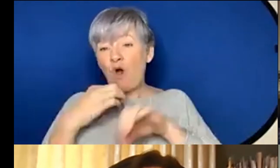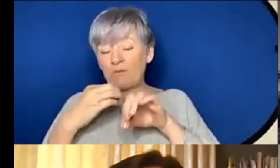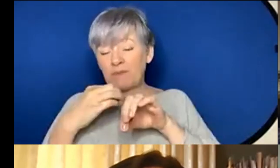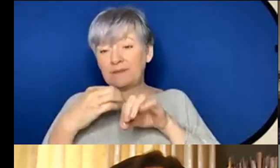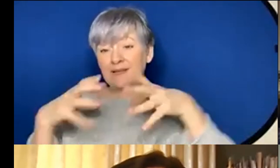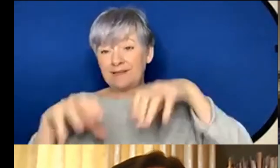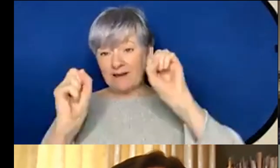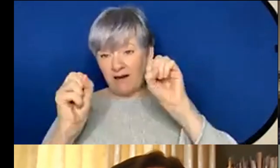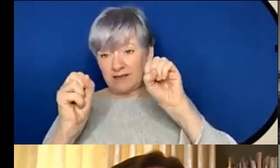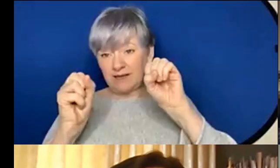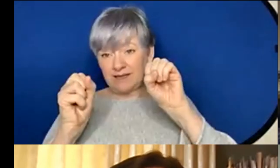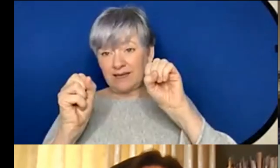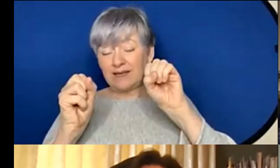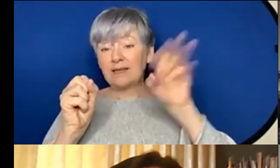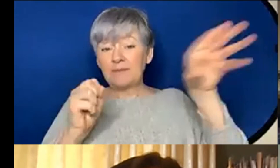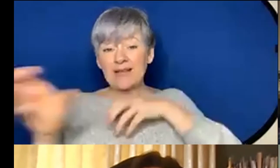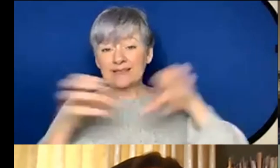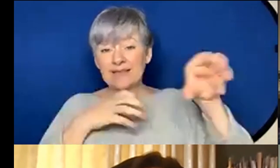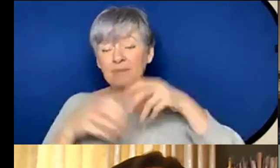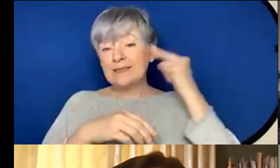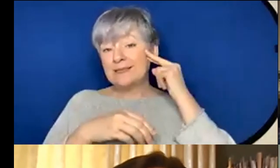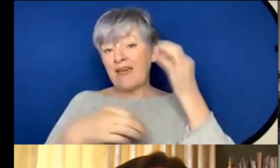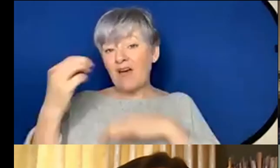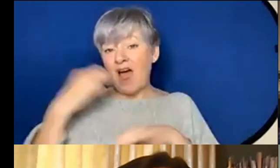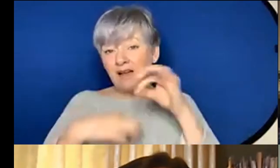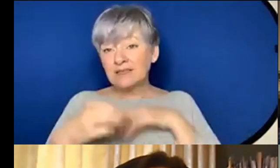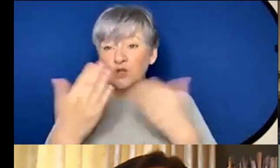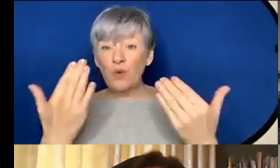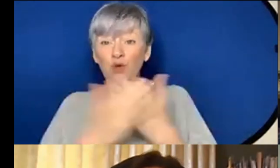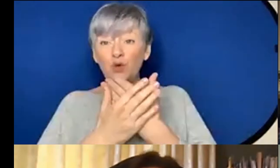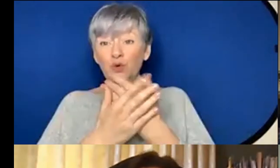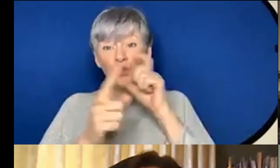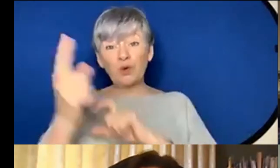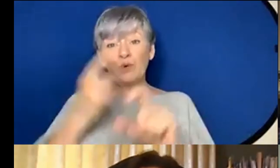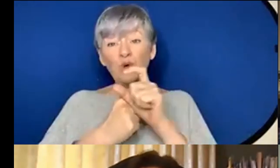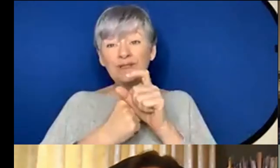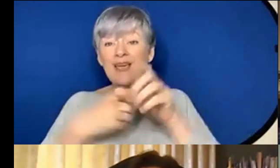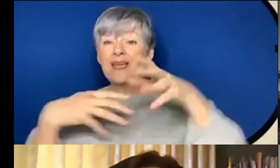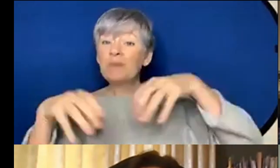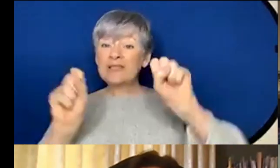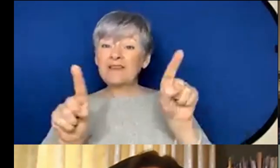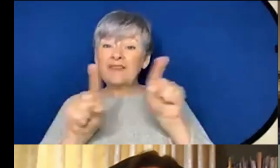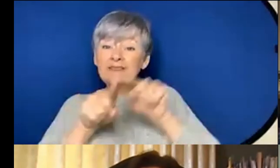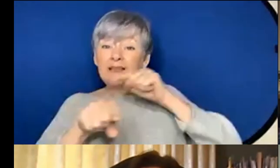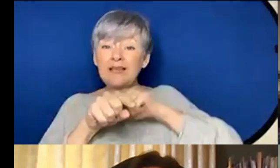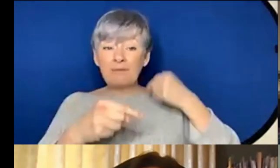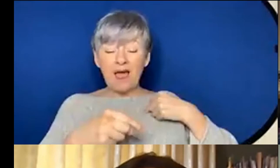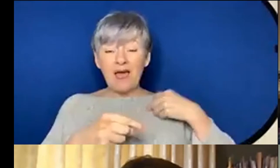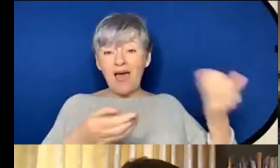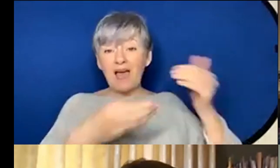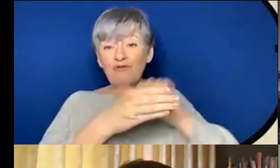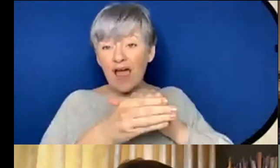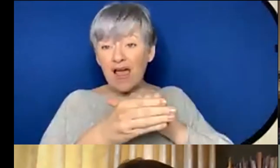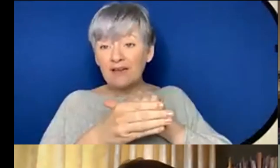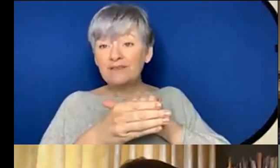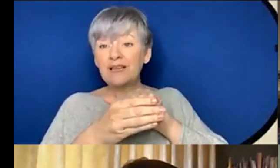had just started accepting deaf actors and so there was this new community that was starting the same time that I had arrived and they sort of took